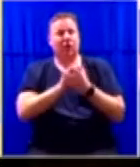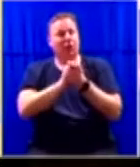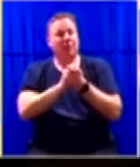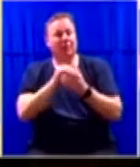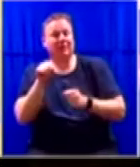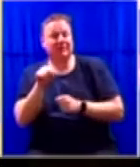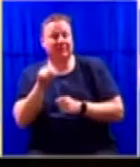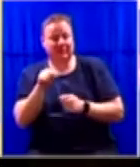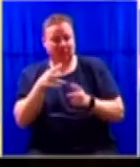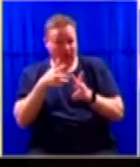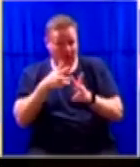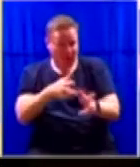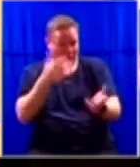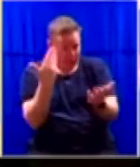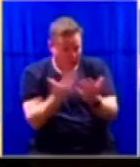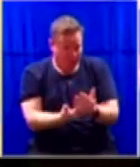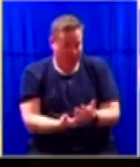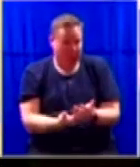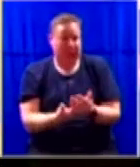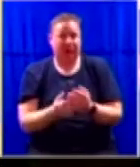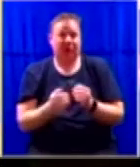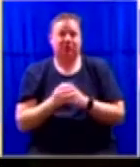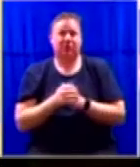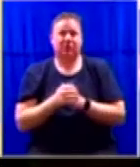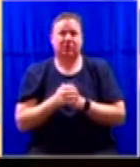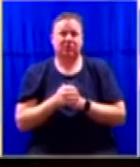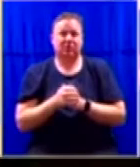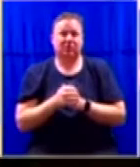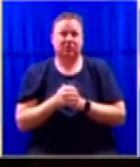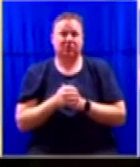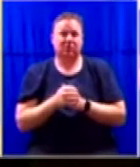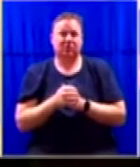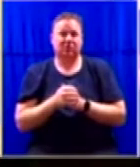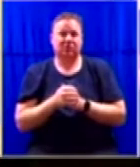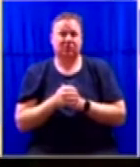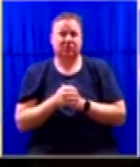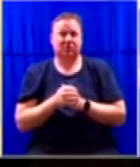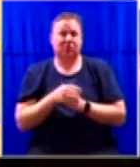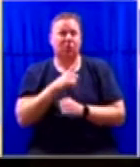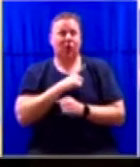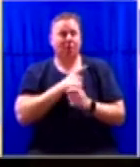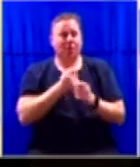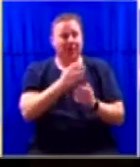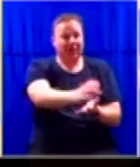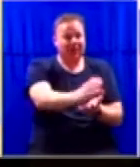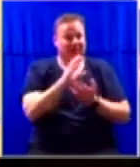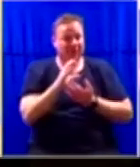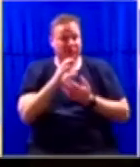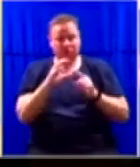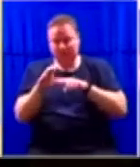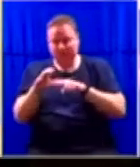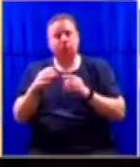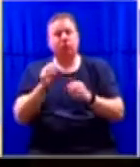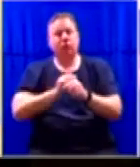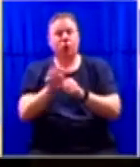that particular rapid financing instrument was provided to finance COVID-19 expenditure. So obviously there's a